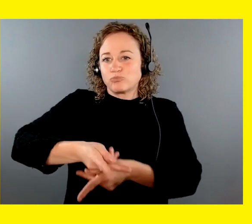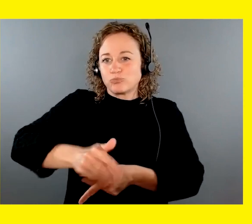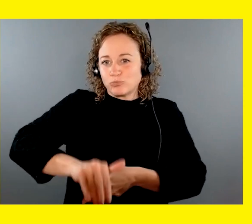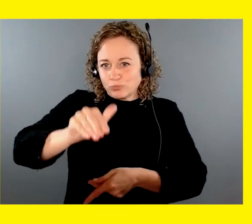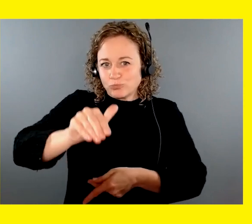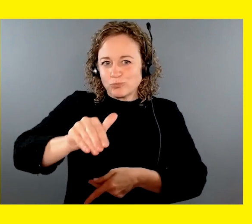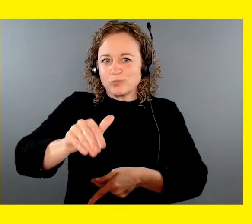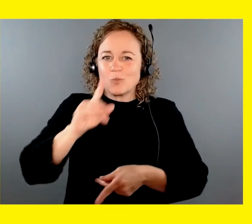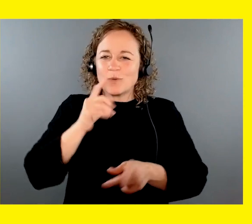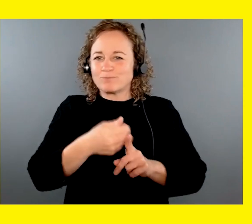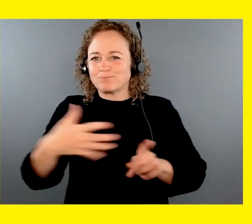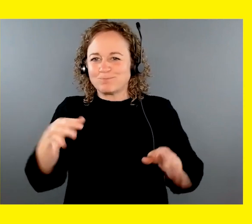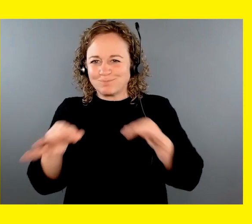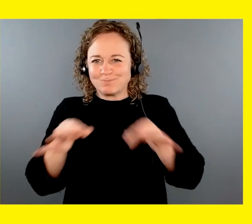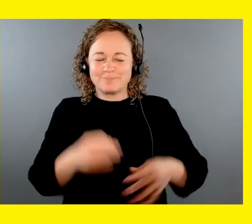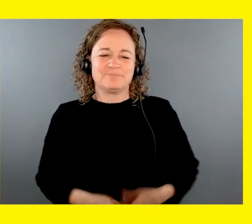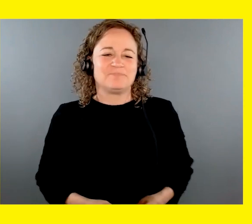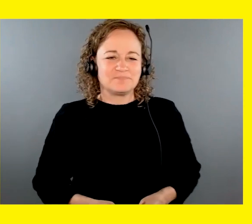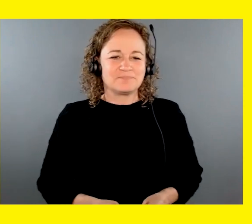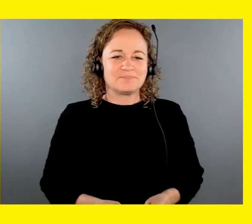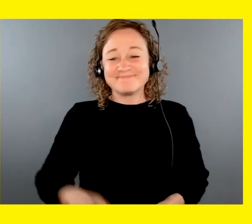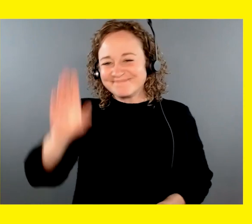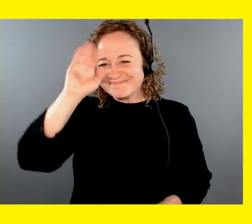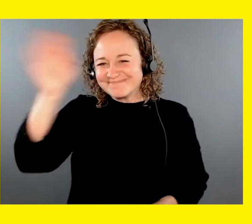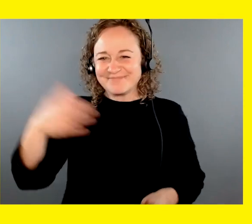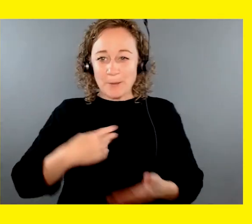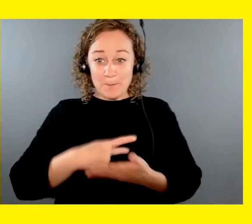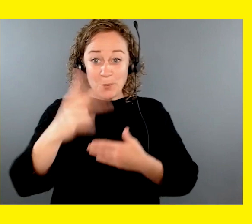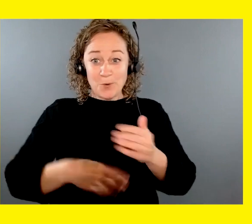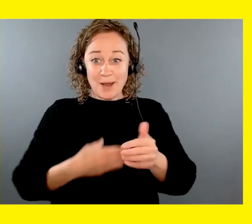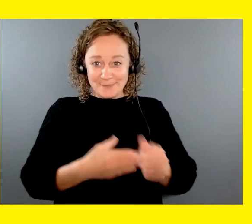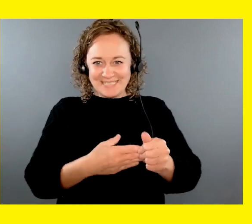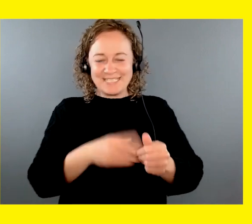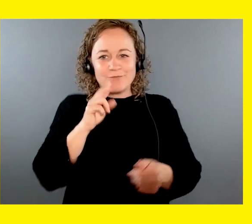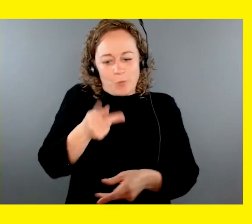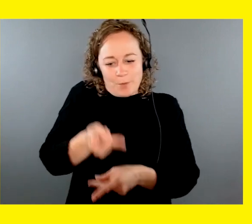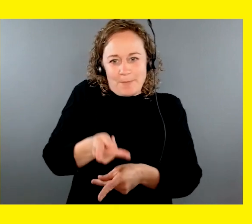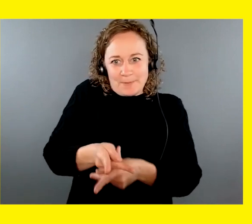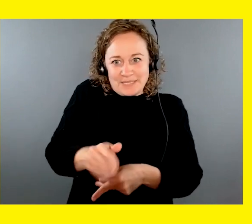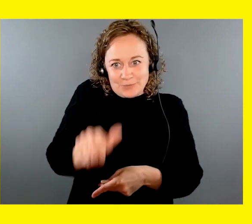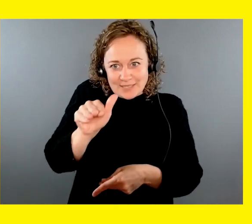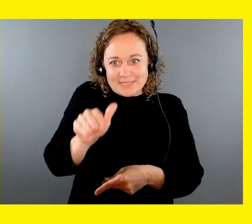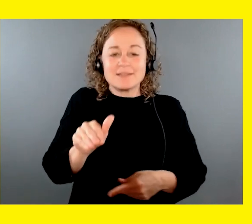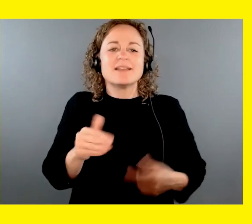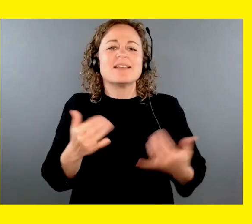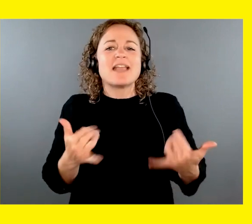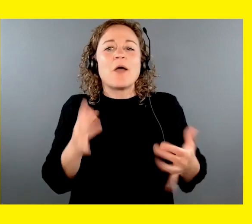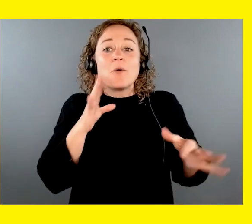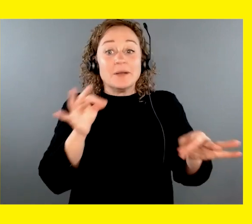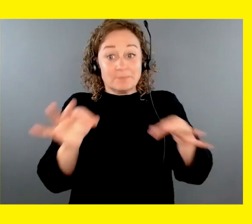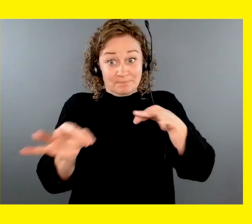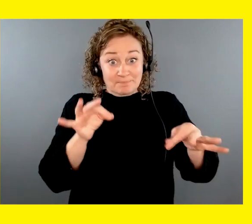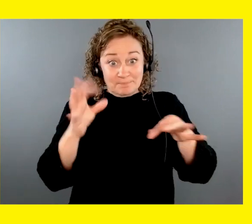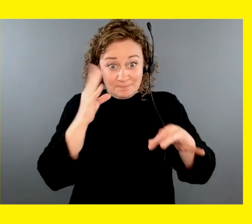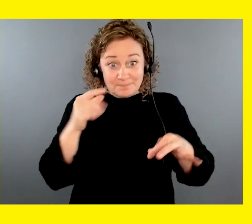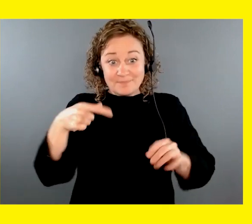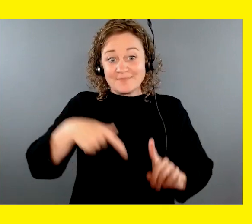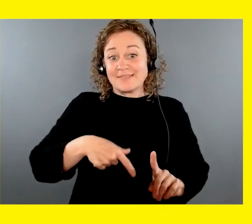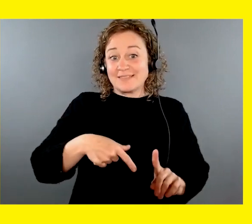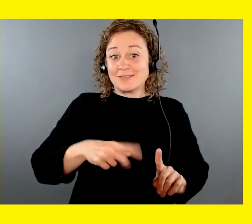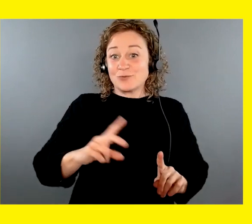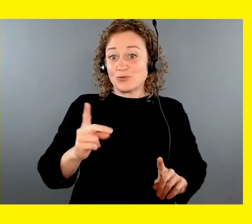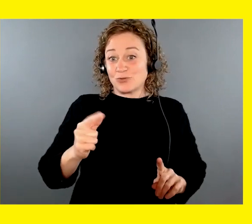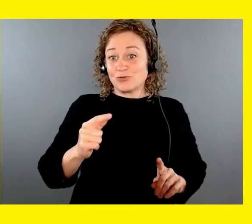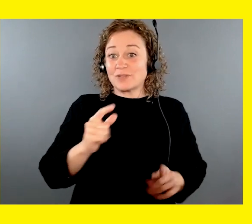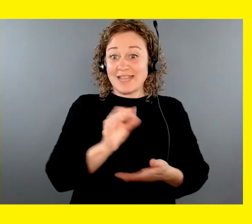Hi, I'm Andrea Critch, the program lead for puppy raising. And today I'm here to talk about the puppy raising experience. And this is Astro and he is a